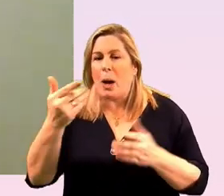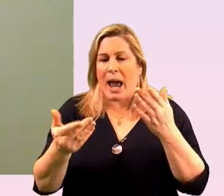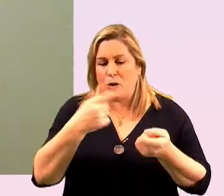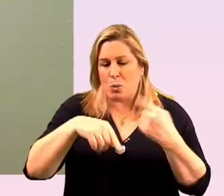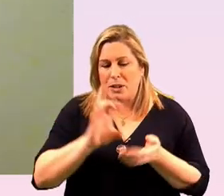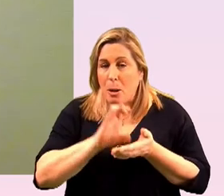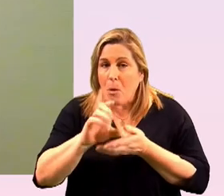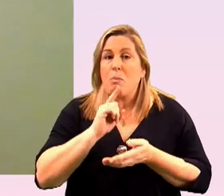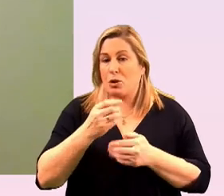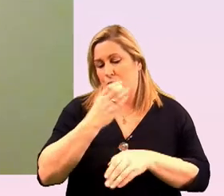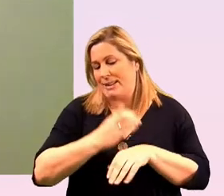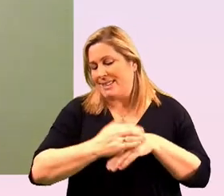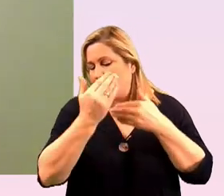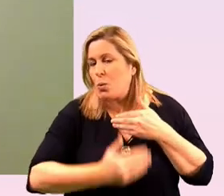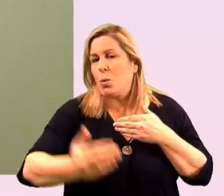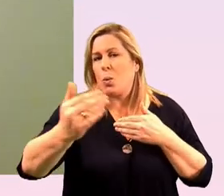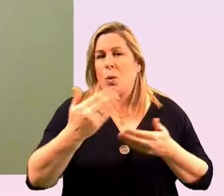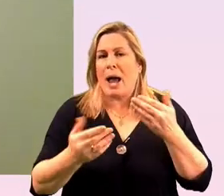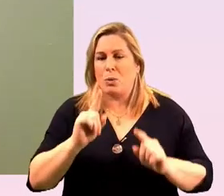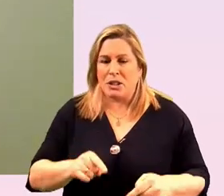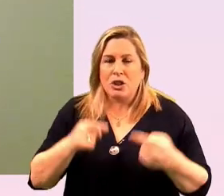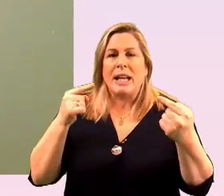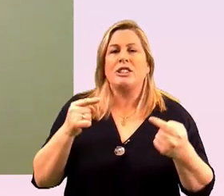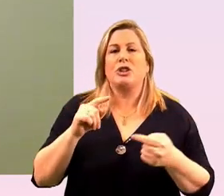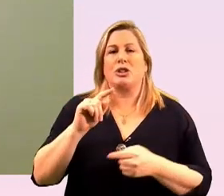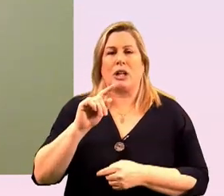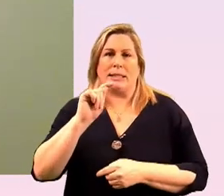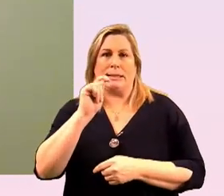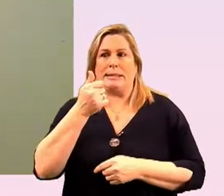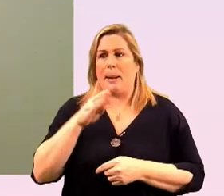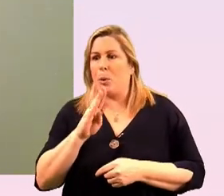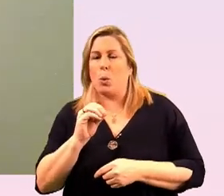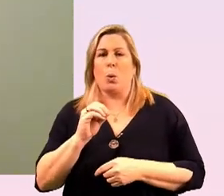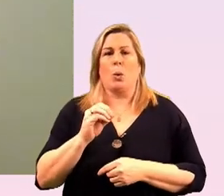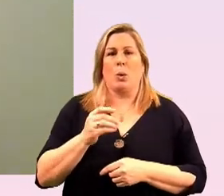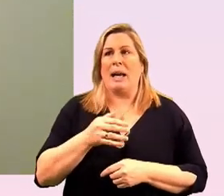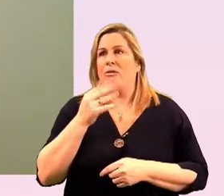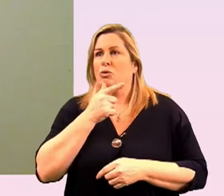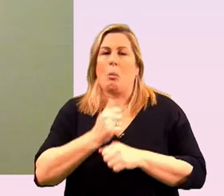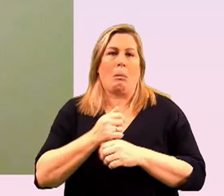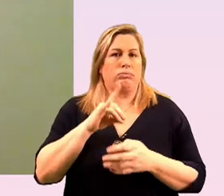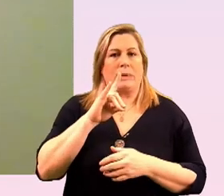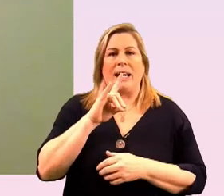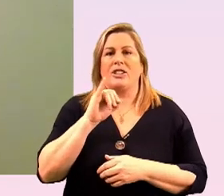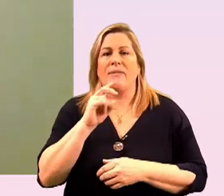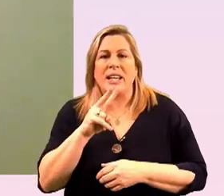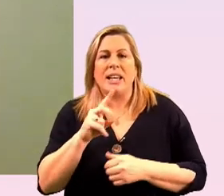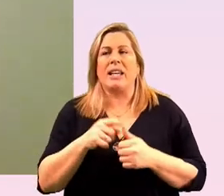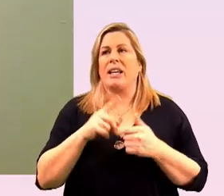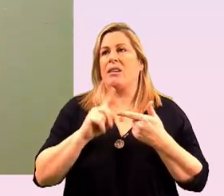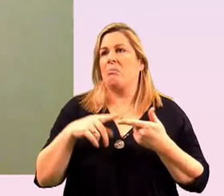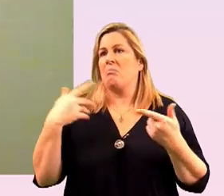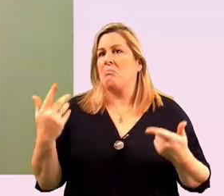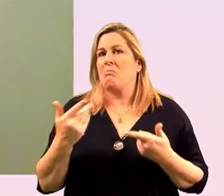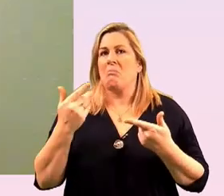um in our support so how do we challenge taboos you know in a sense whether it's around hiv um whether it's around you know